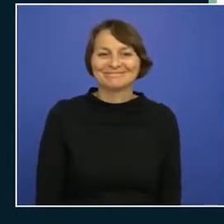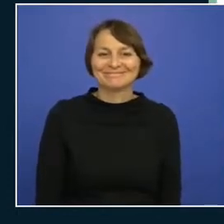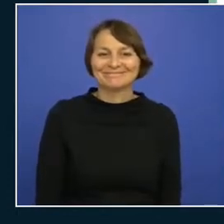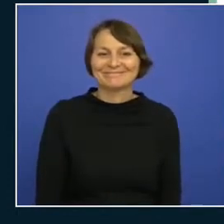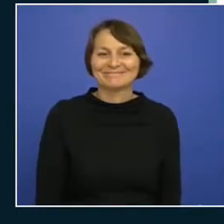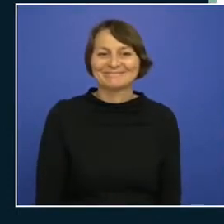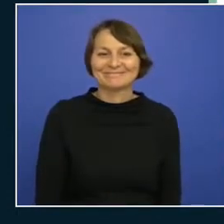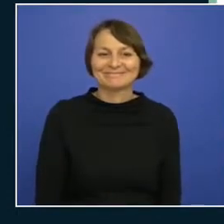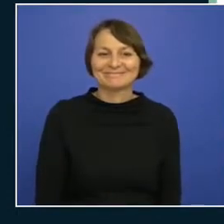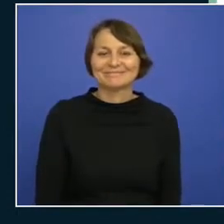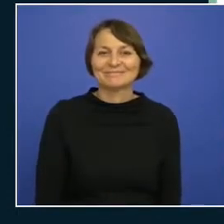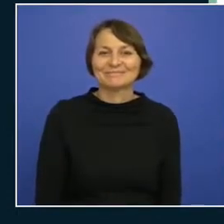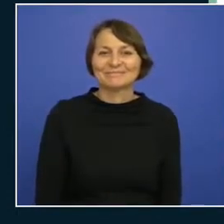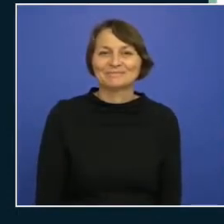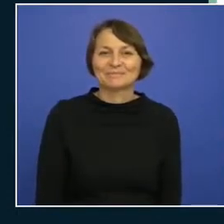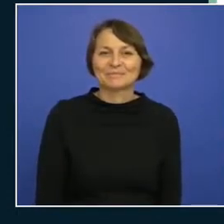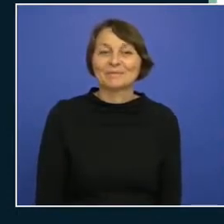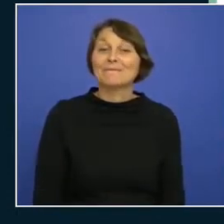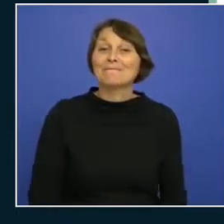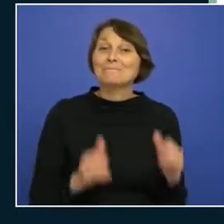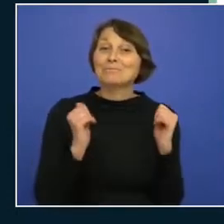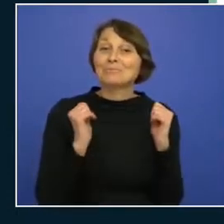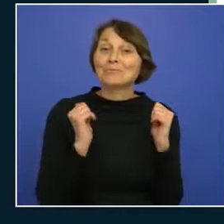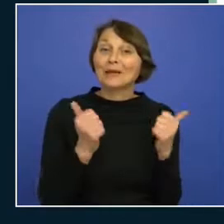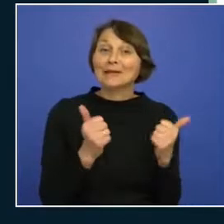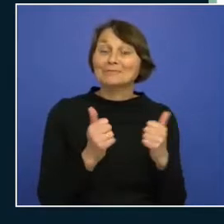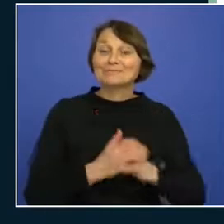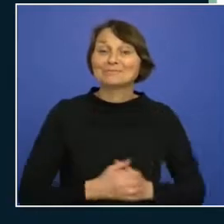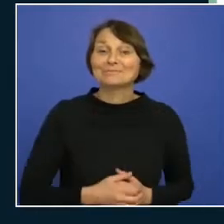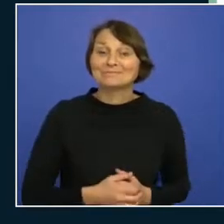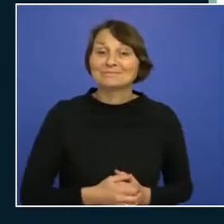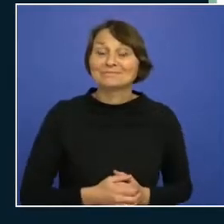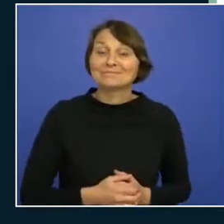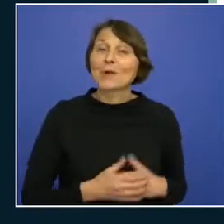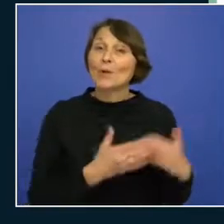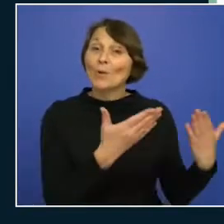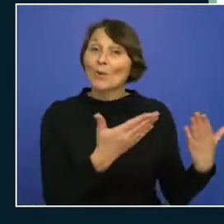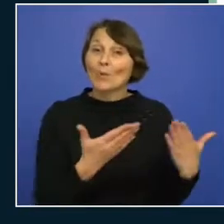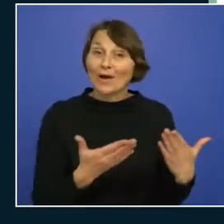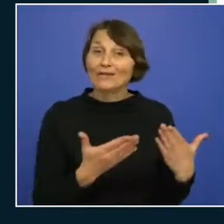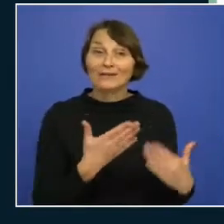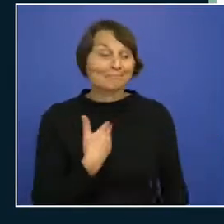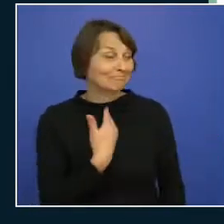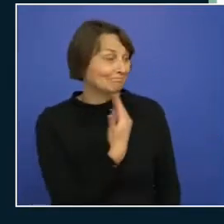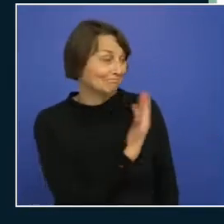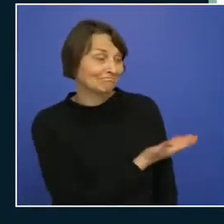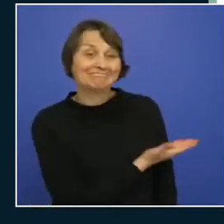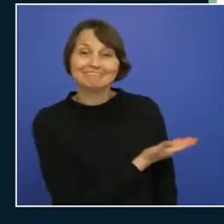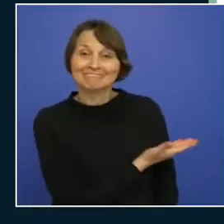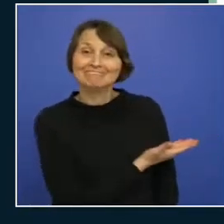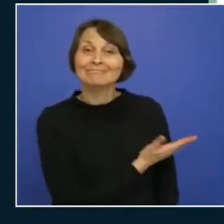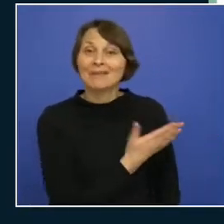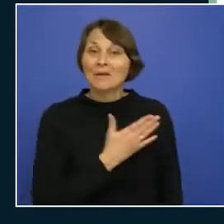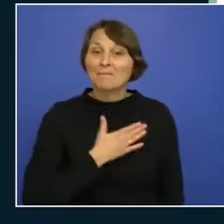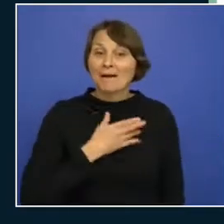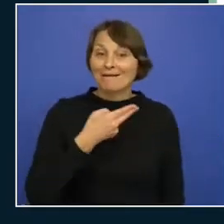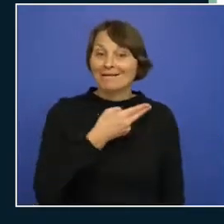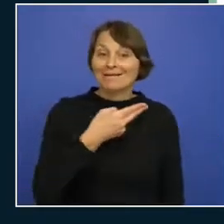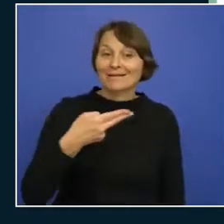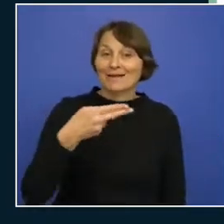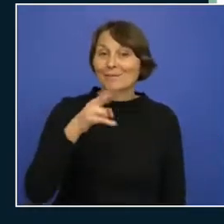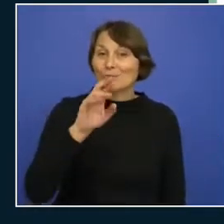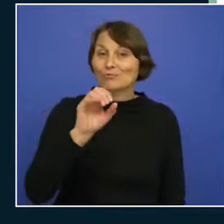a slide deck so all right um yeah welcome to the azure bakery uh my name is robin obviously just talked about that